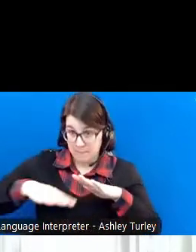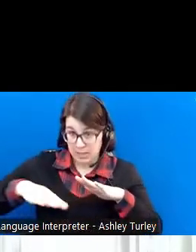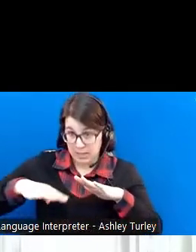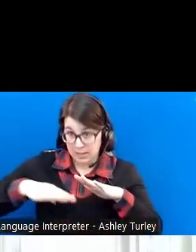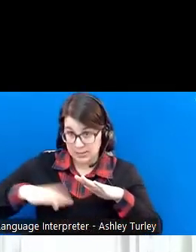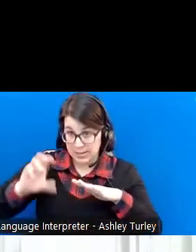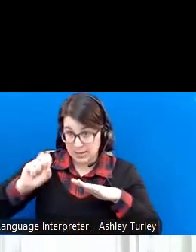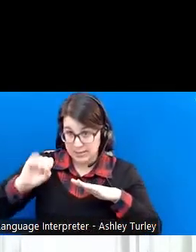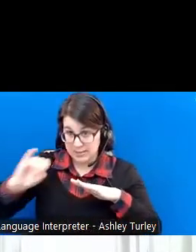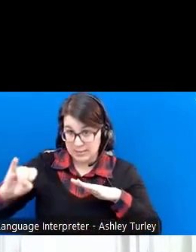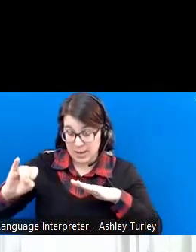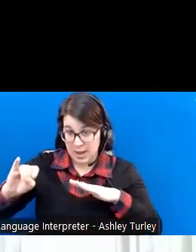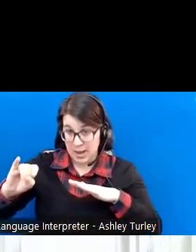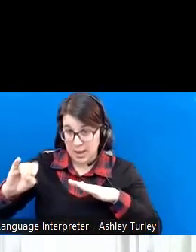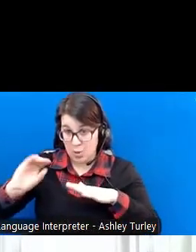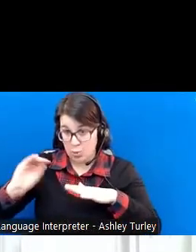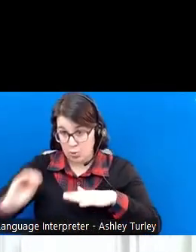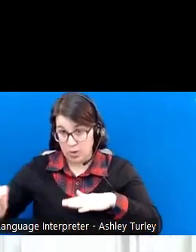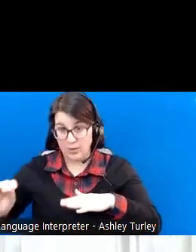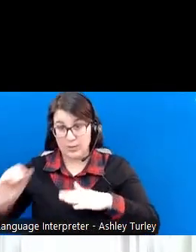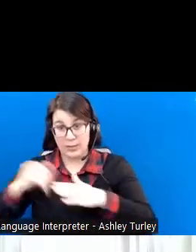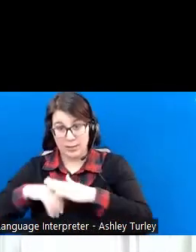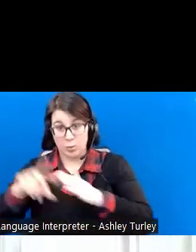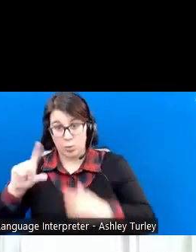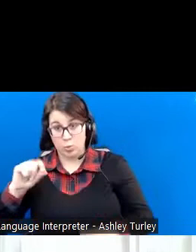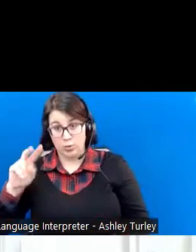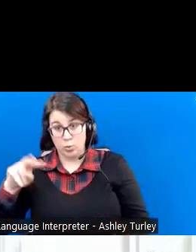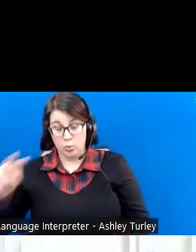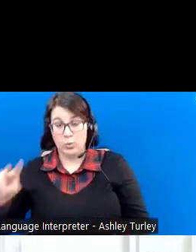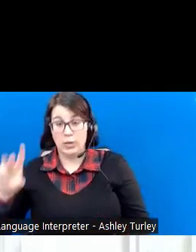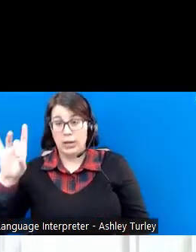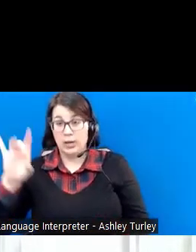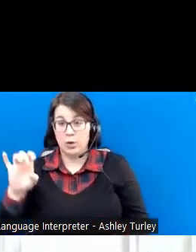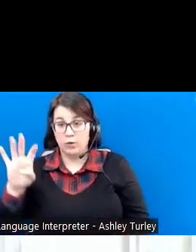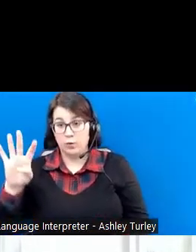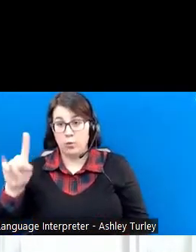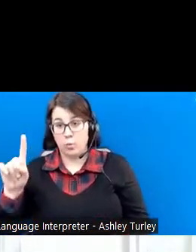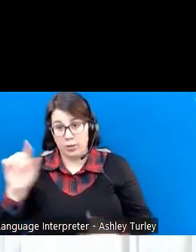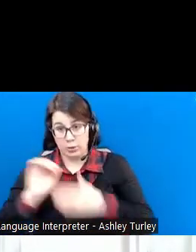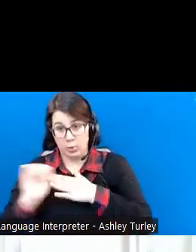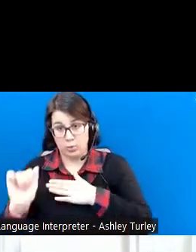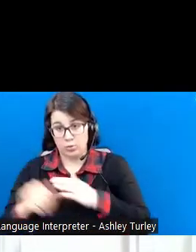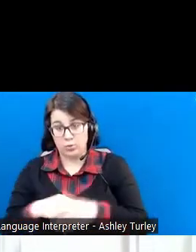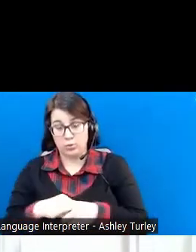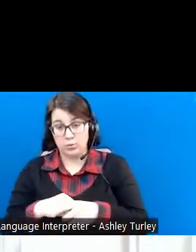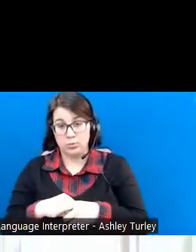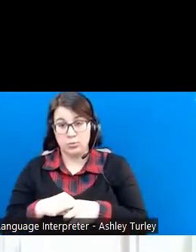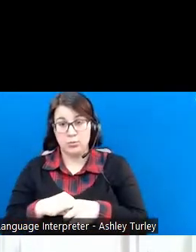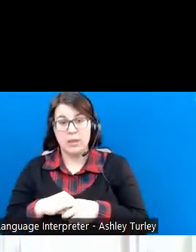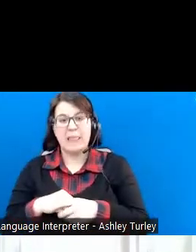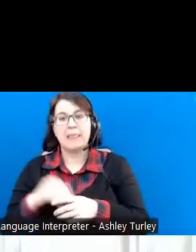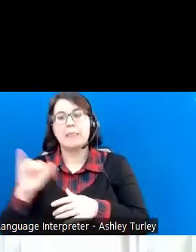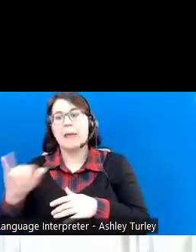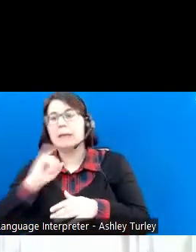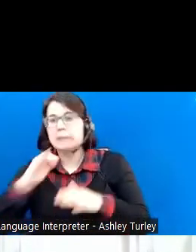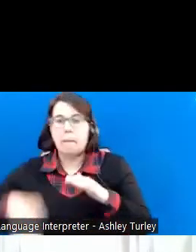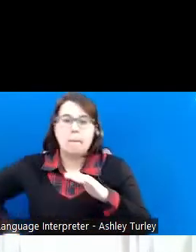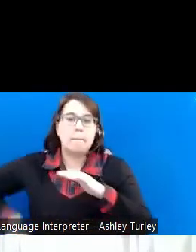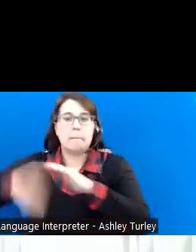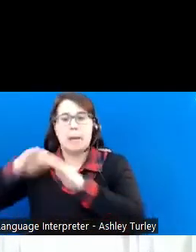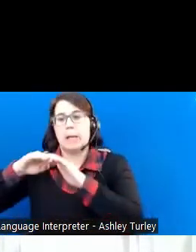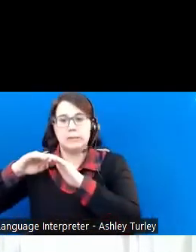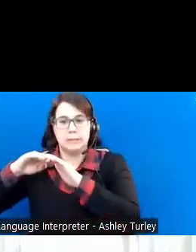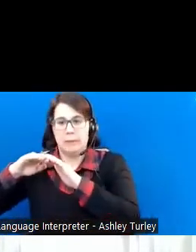in 2022 is $841. That's the most that anybody